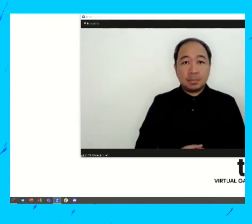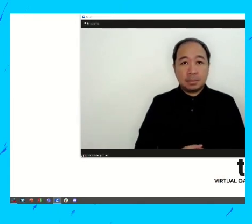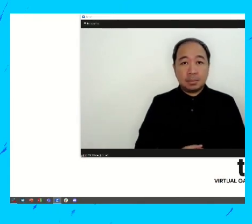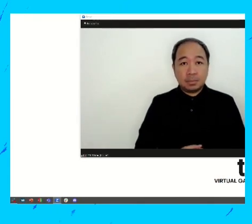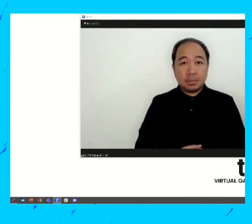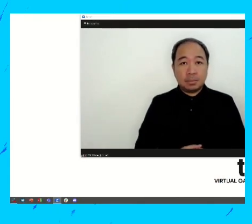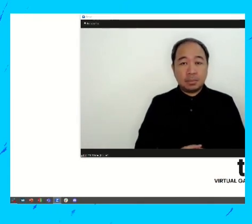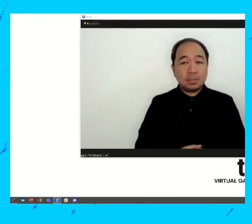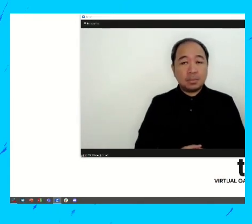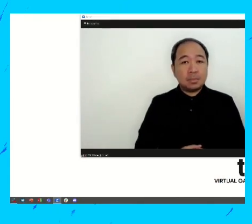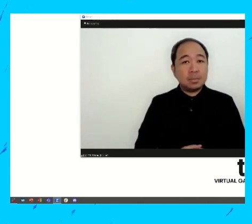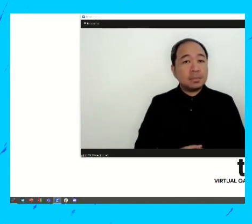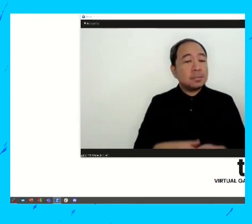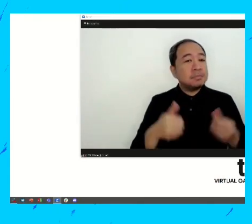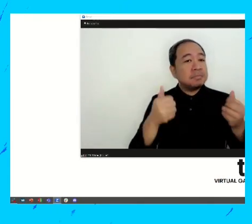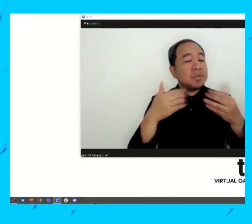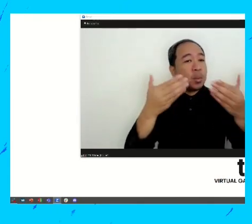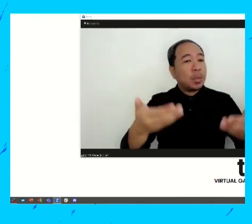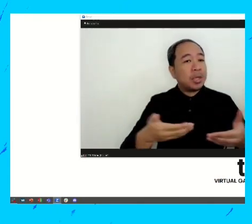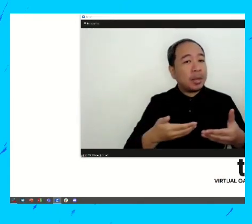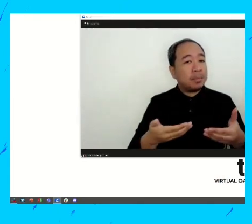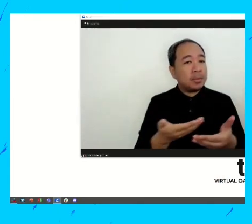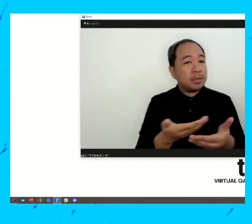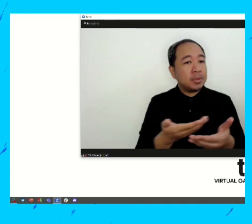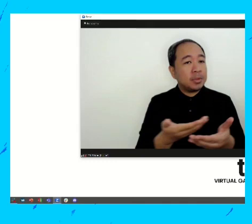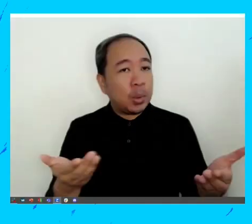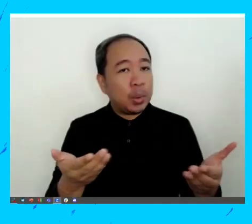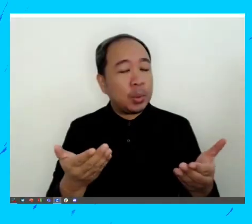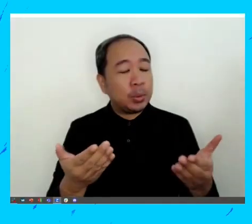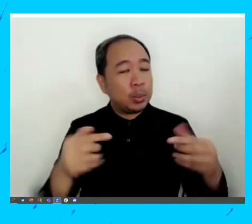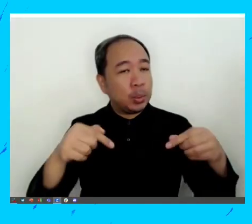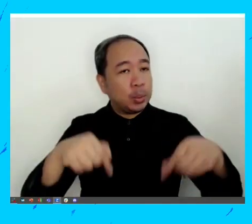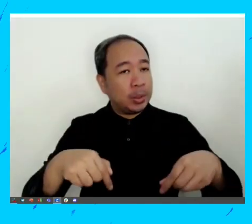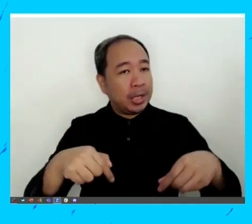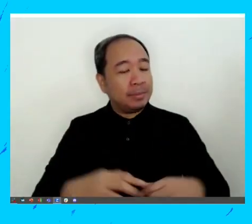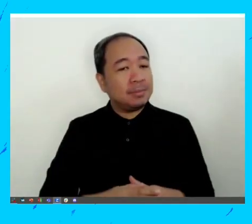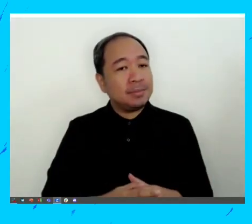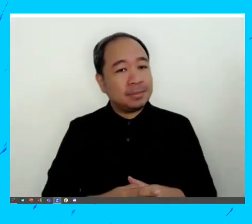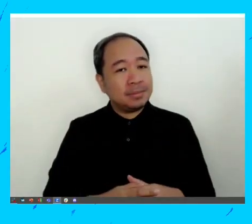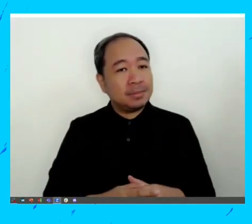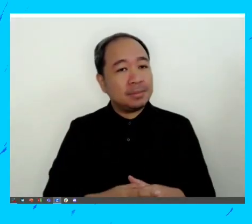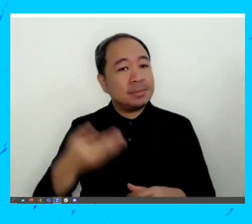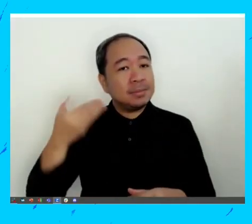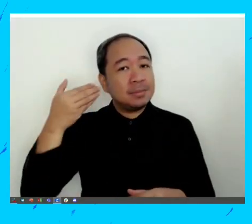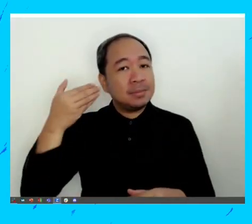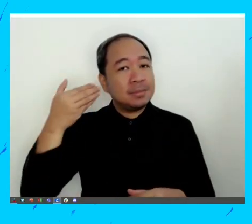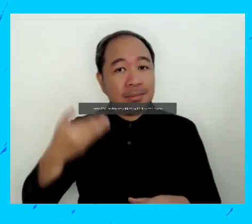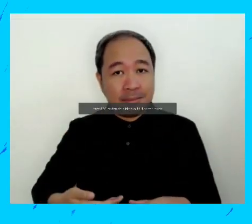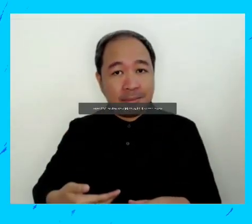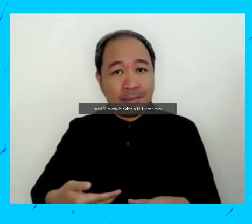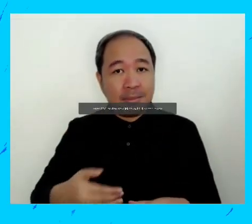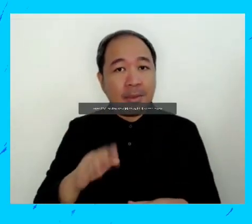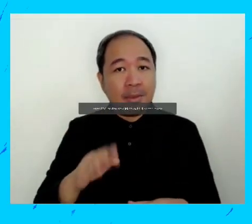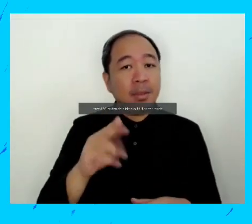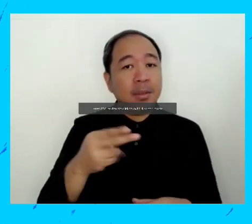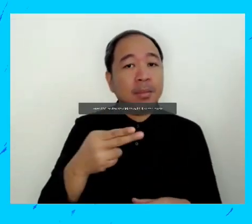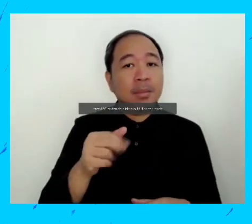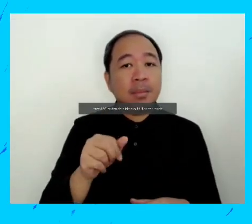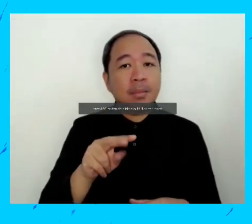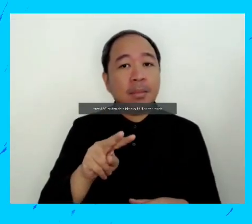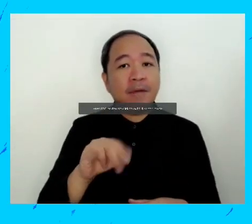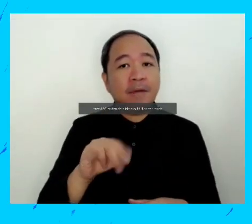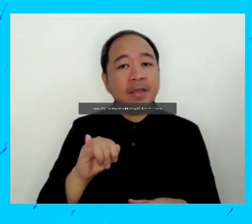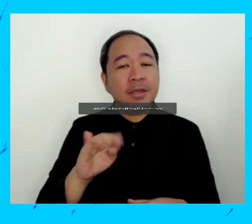A very warm welcome to one and all present here today Hi, Hilda everybody here Hi, I'm your head